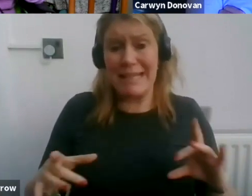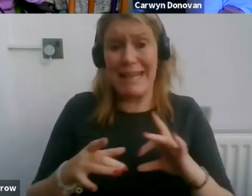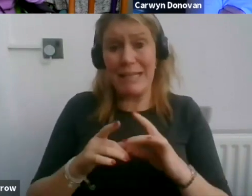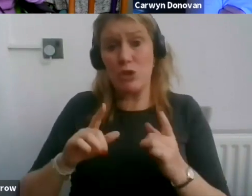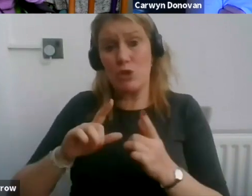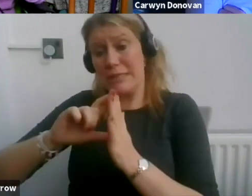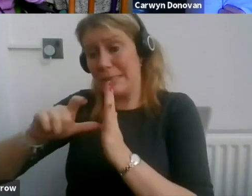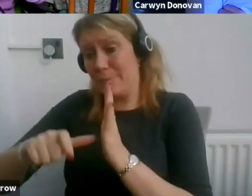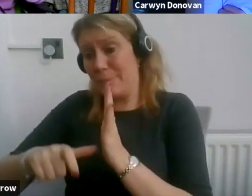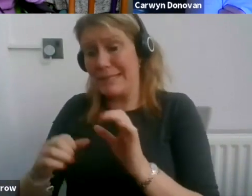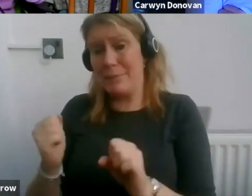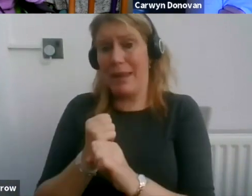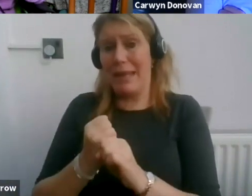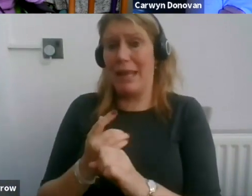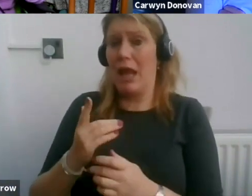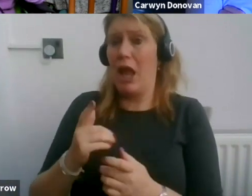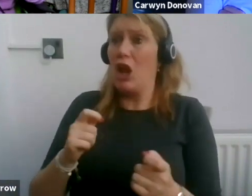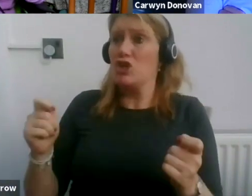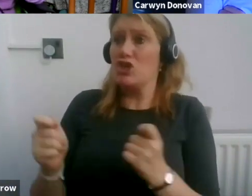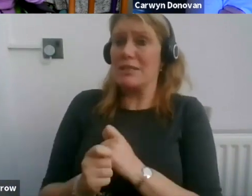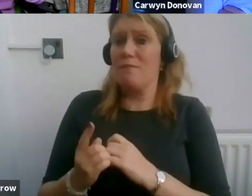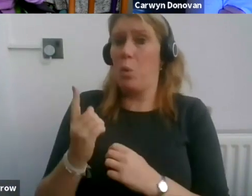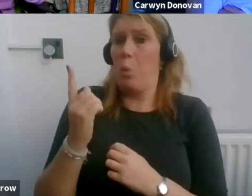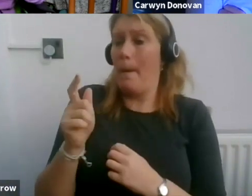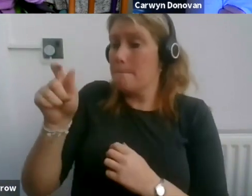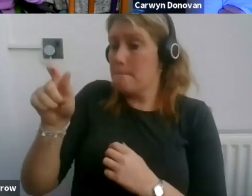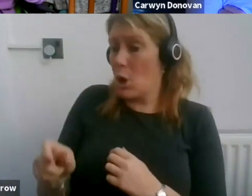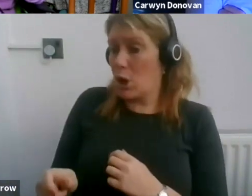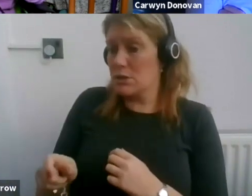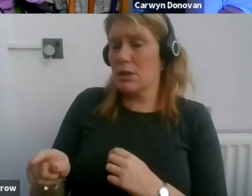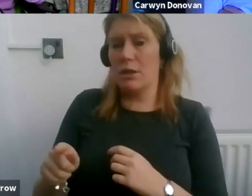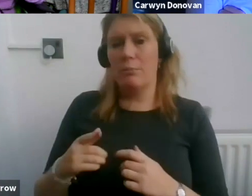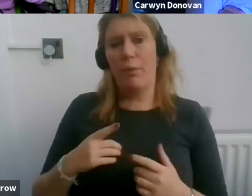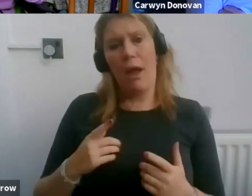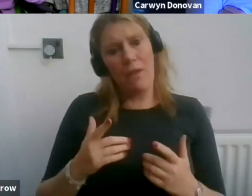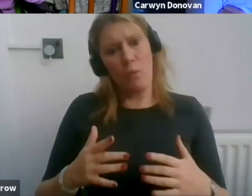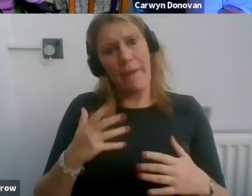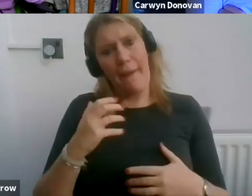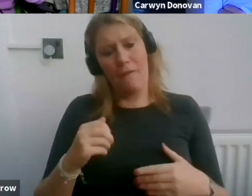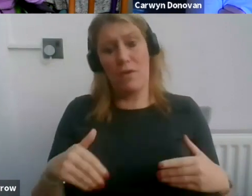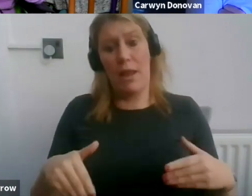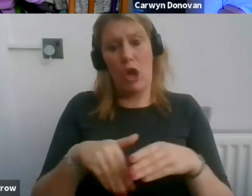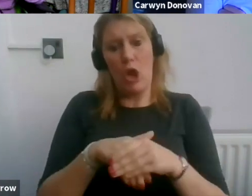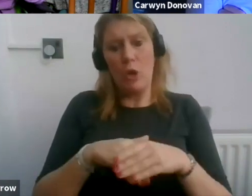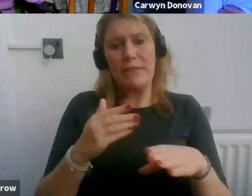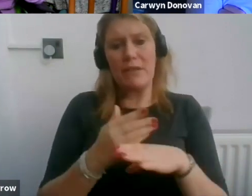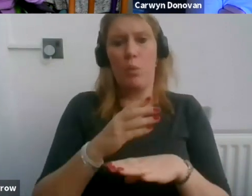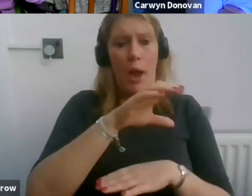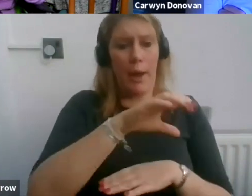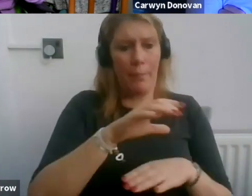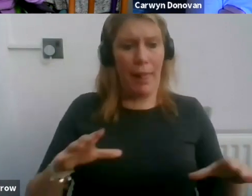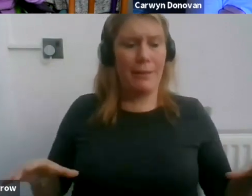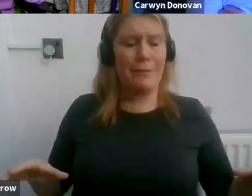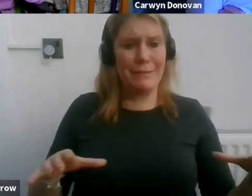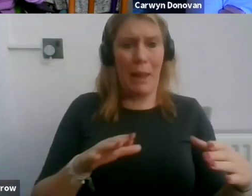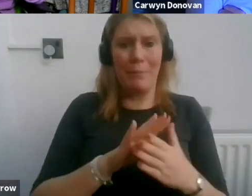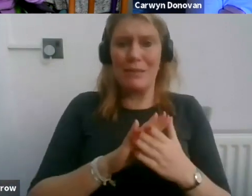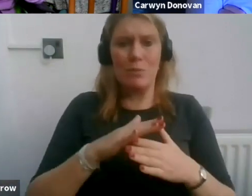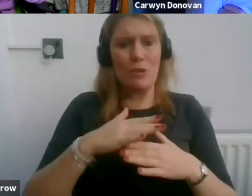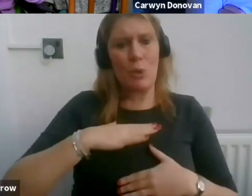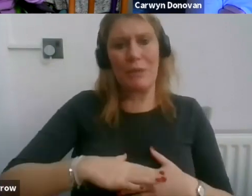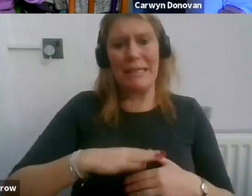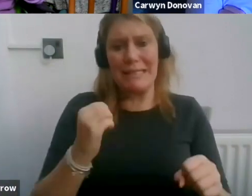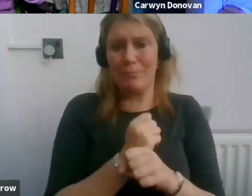you know, we're making reasonable adjustments for that individual but if we have an inclusive workplace in the first place we don't need to make adjustments.